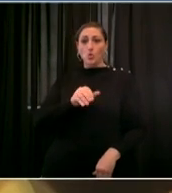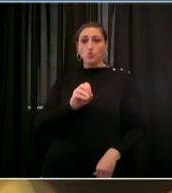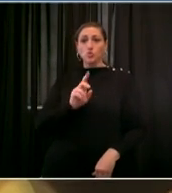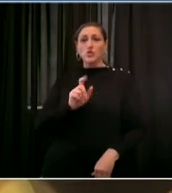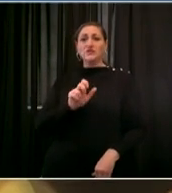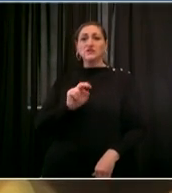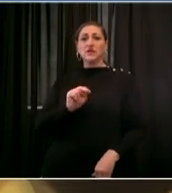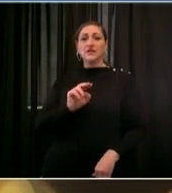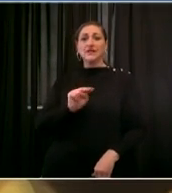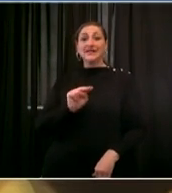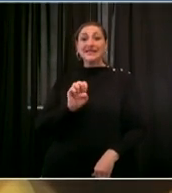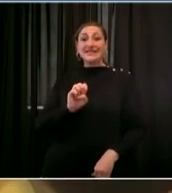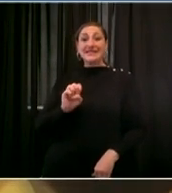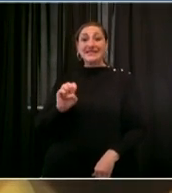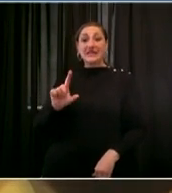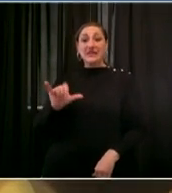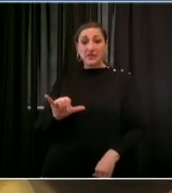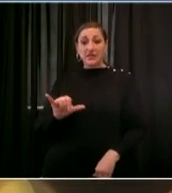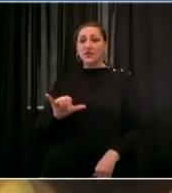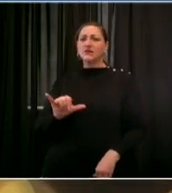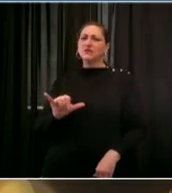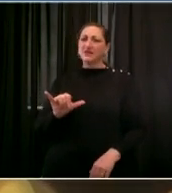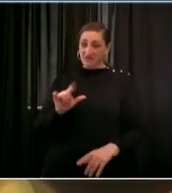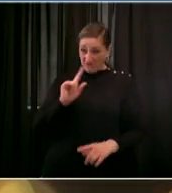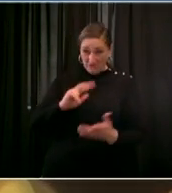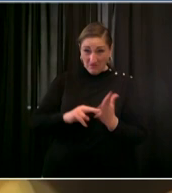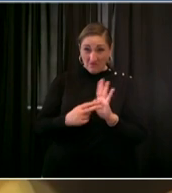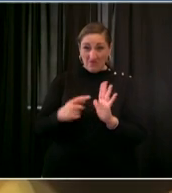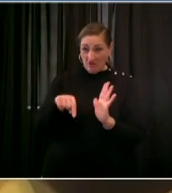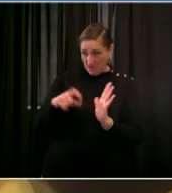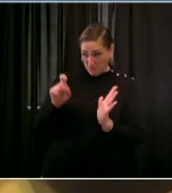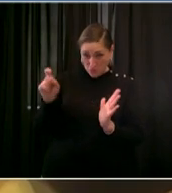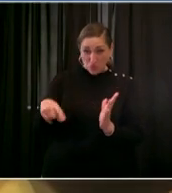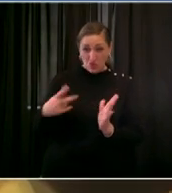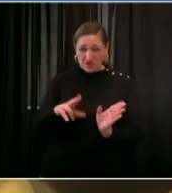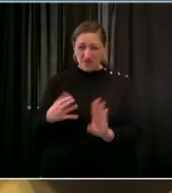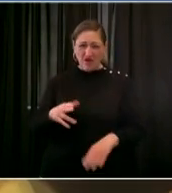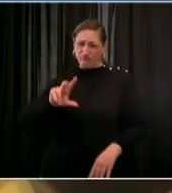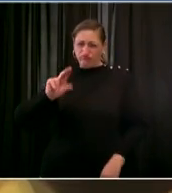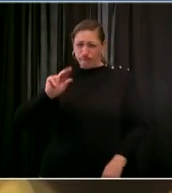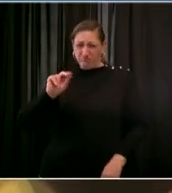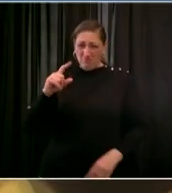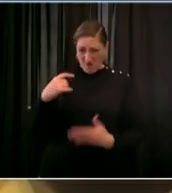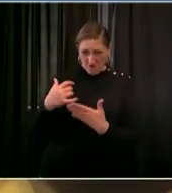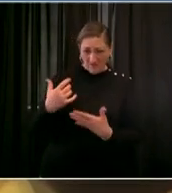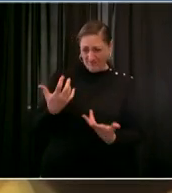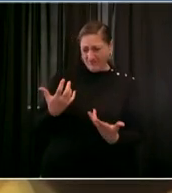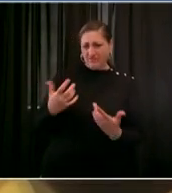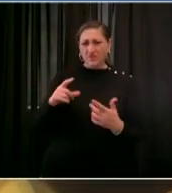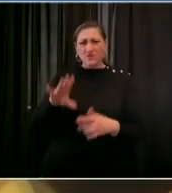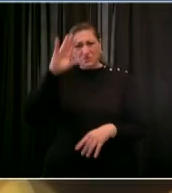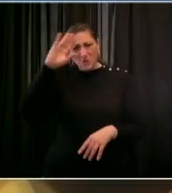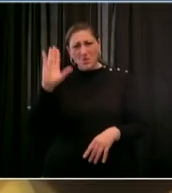and all of us must work together to do more for our brothers and sisters struggling with serious mental